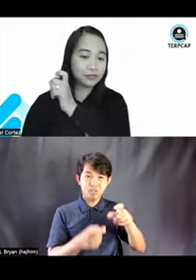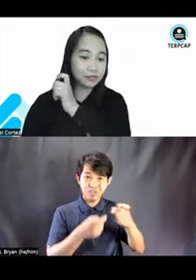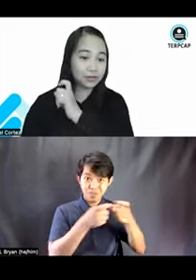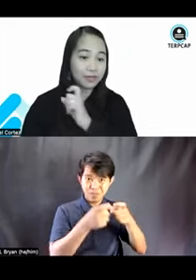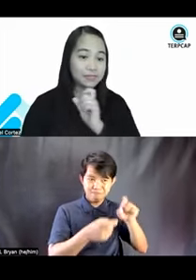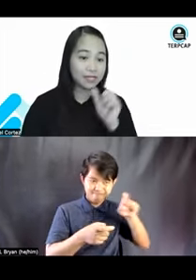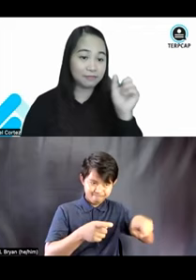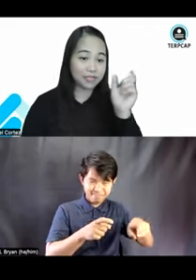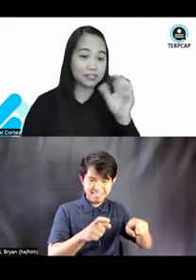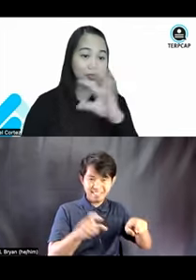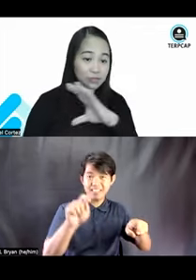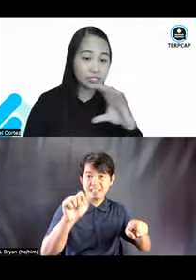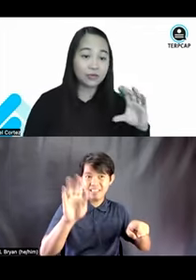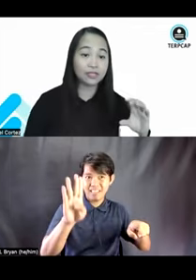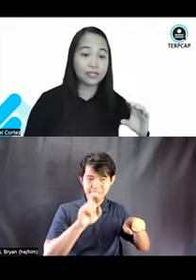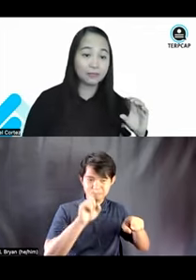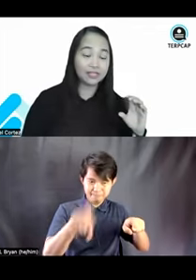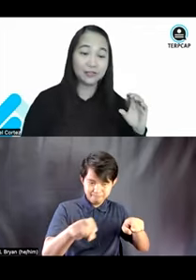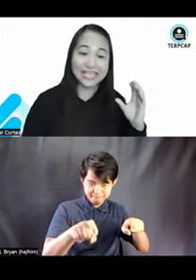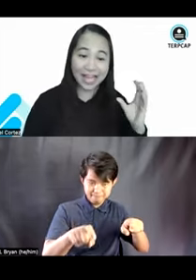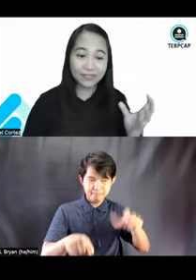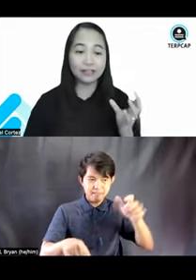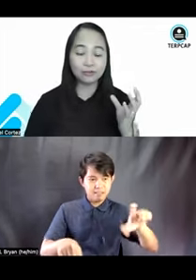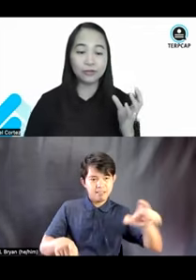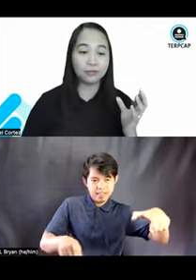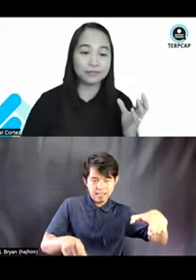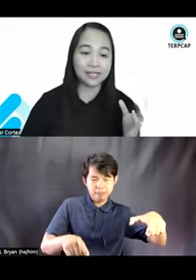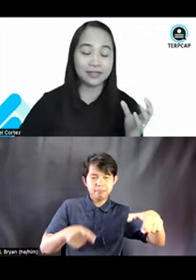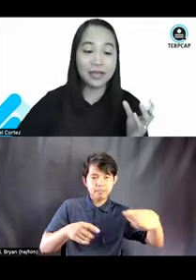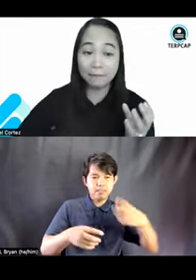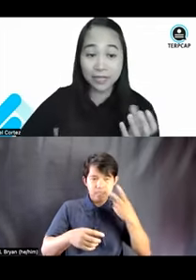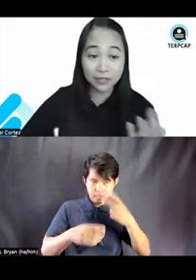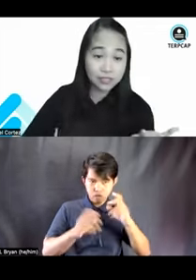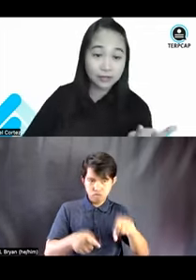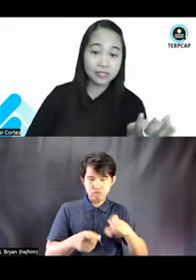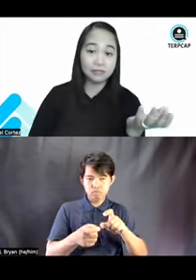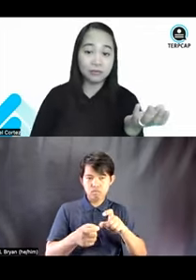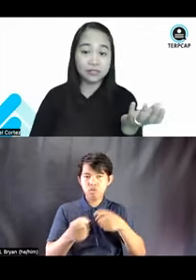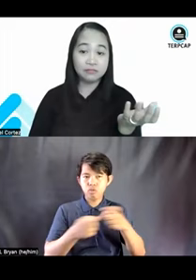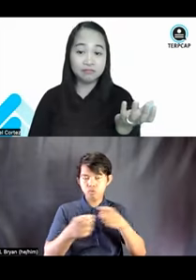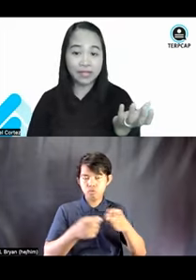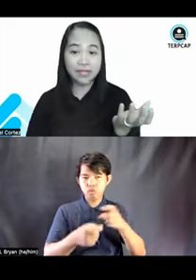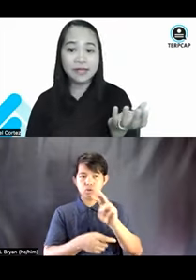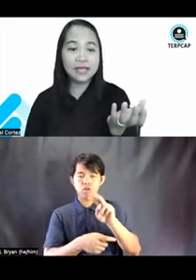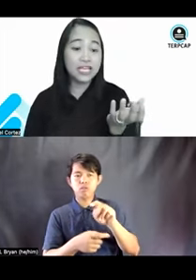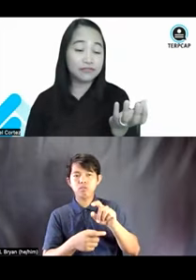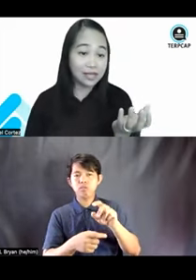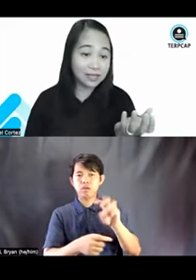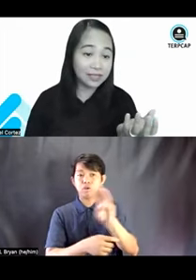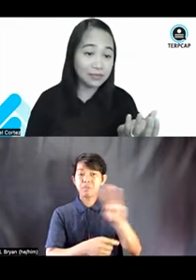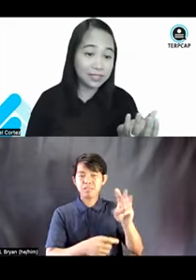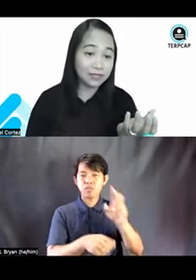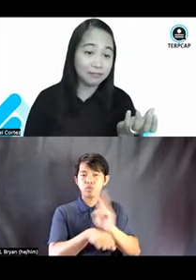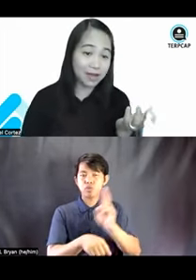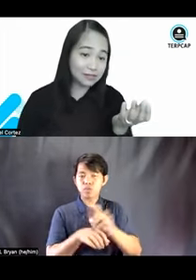areas of your website by just using your keyboard? Can you navigate through your website by using your keyboard, okay? If